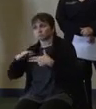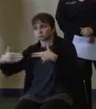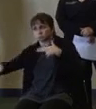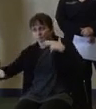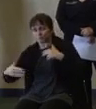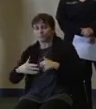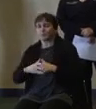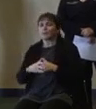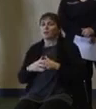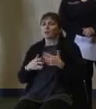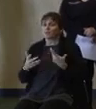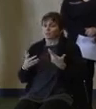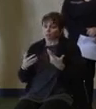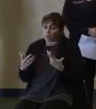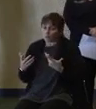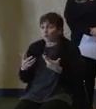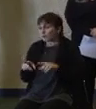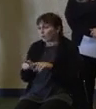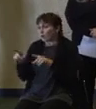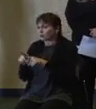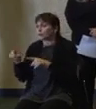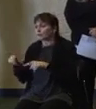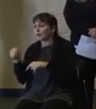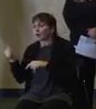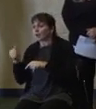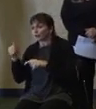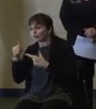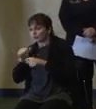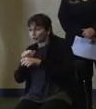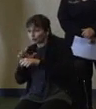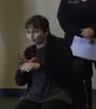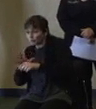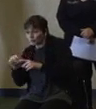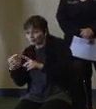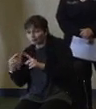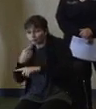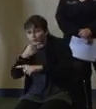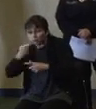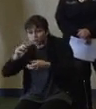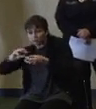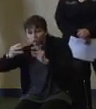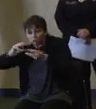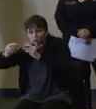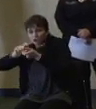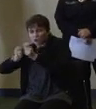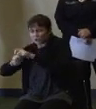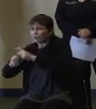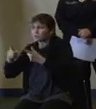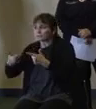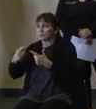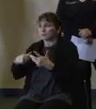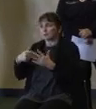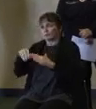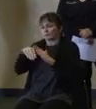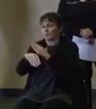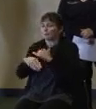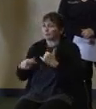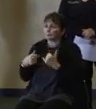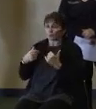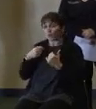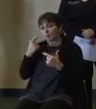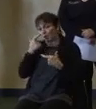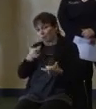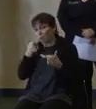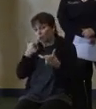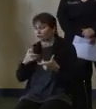impact these various variants may have, that is very, very good news. And obviously we're watching the whole scene, especially the variants like